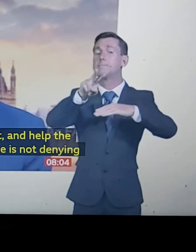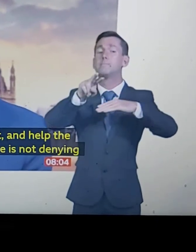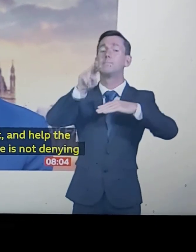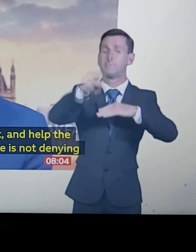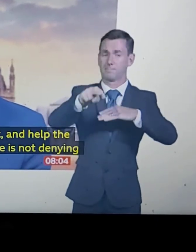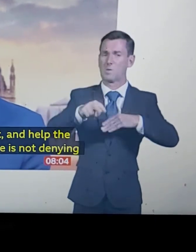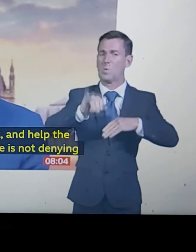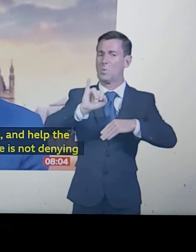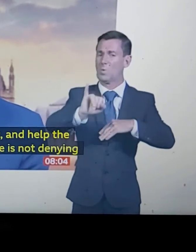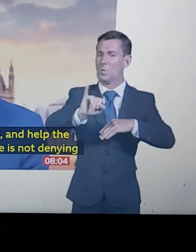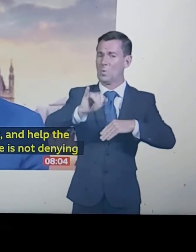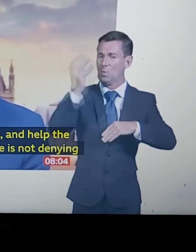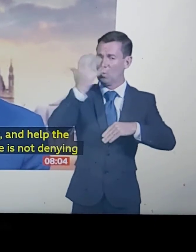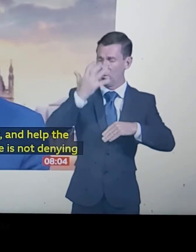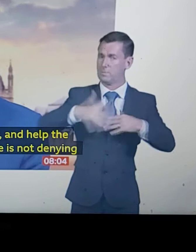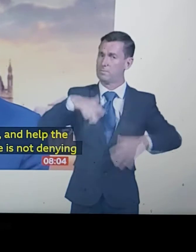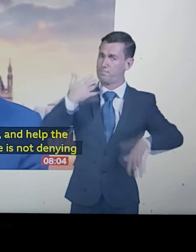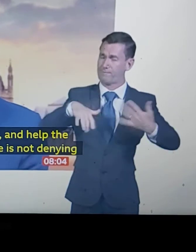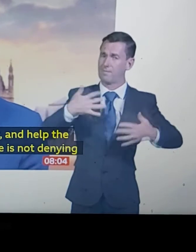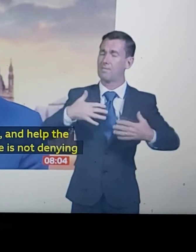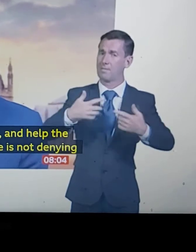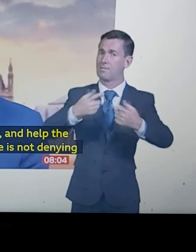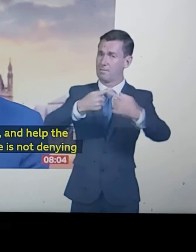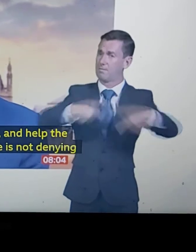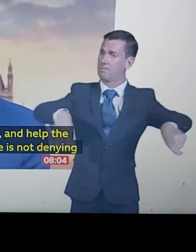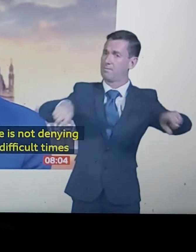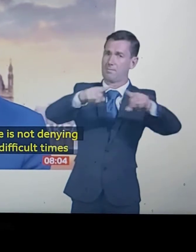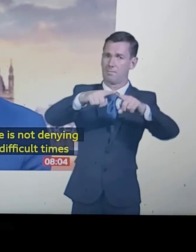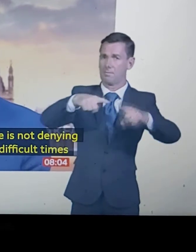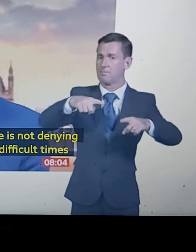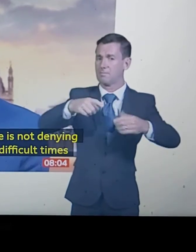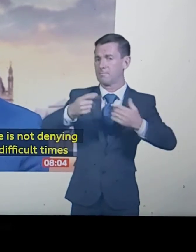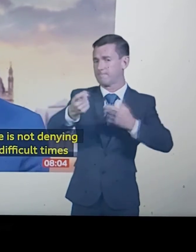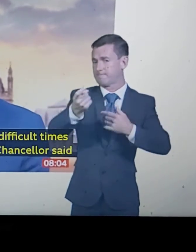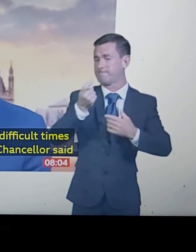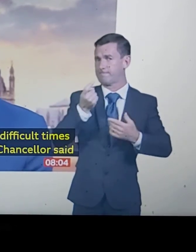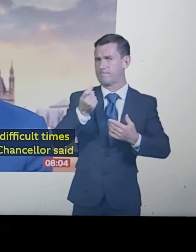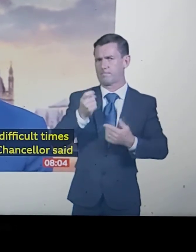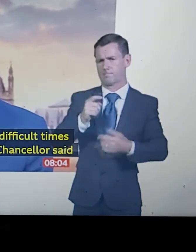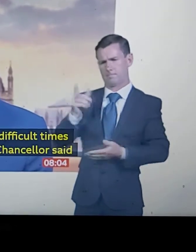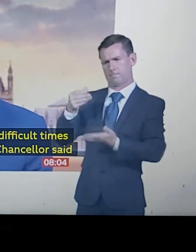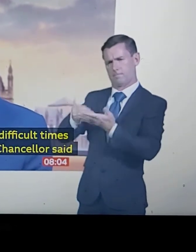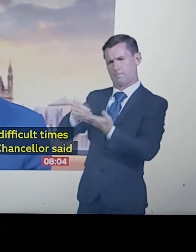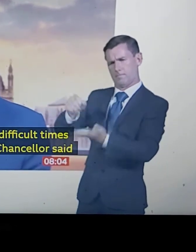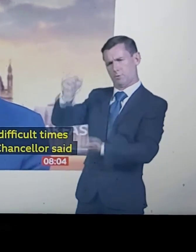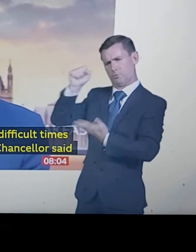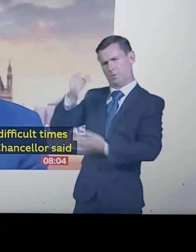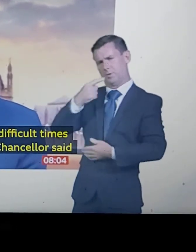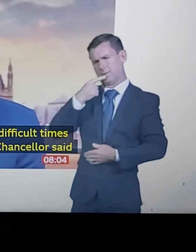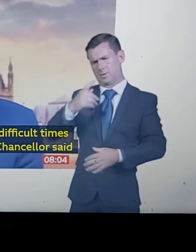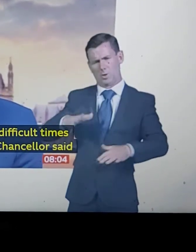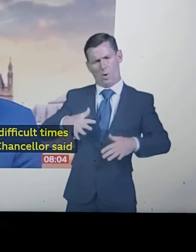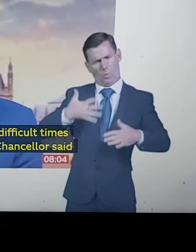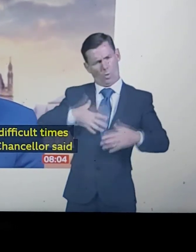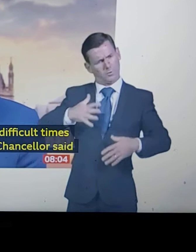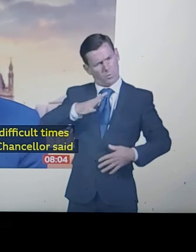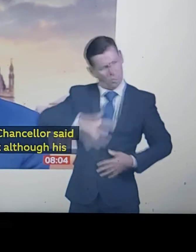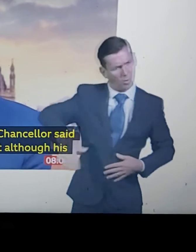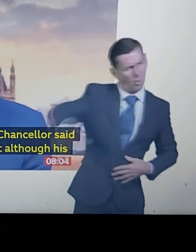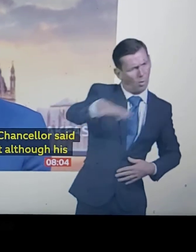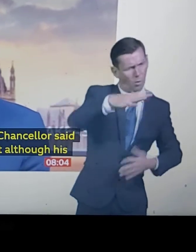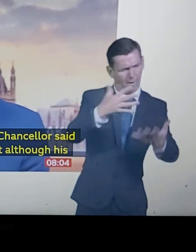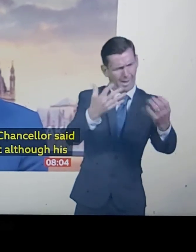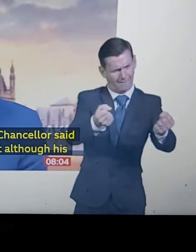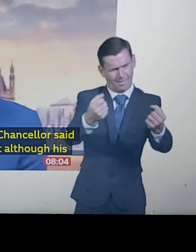to come. And the Chancellor said this morning that although his message was that nobody should be left without hope, he certainly